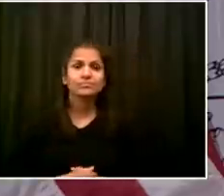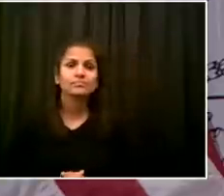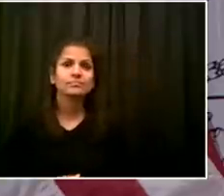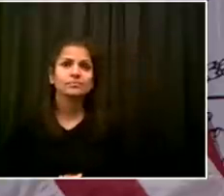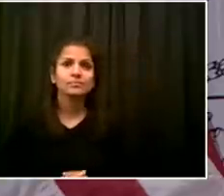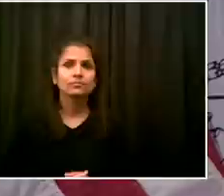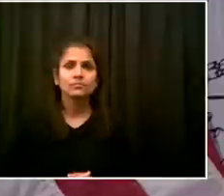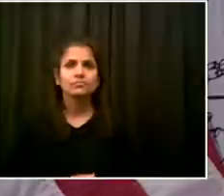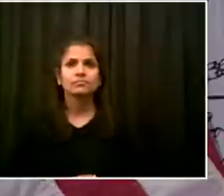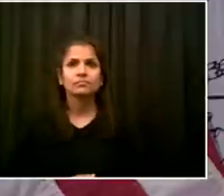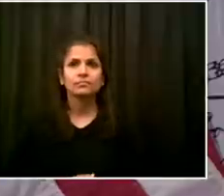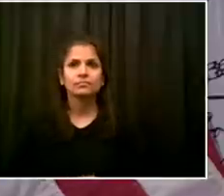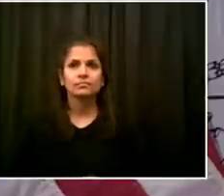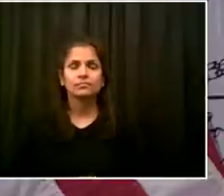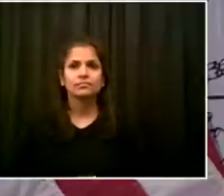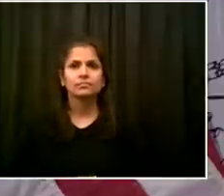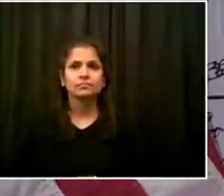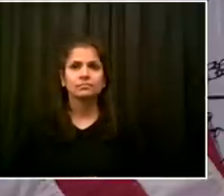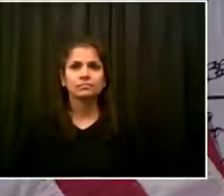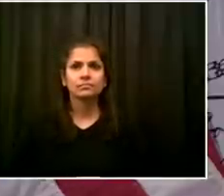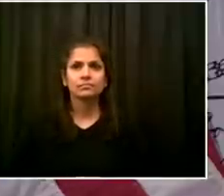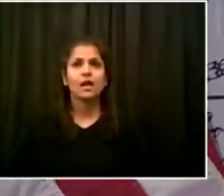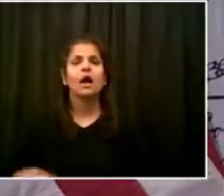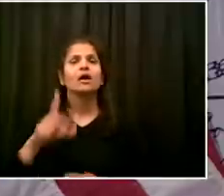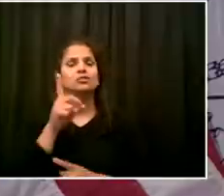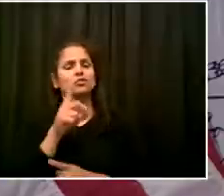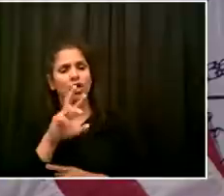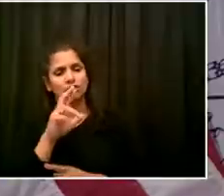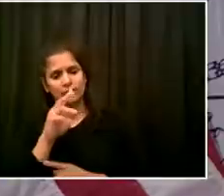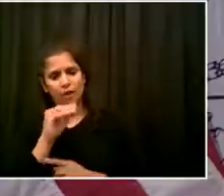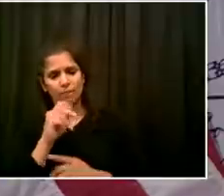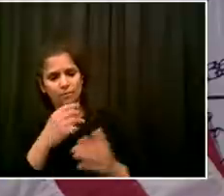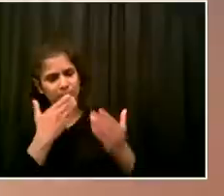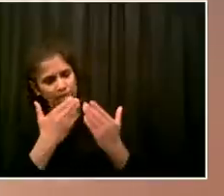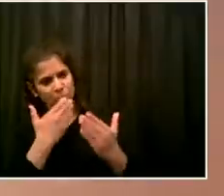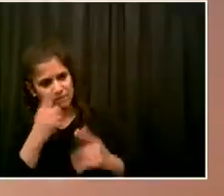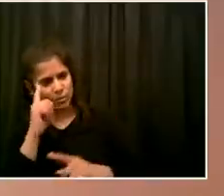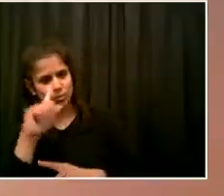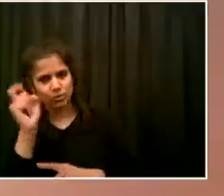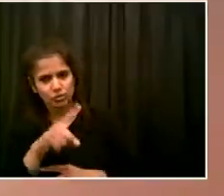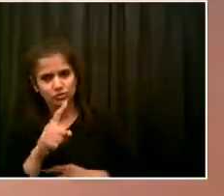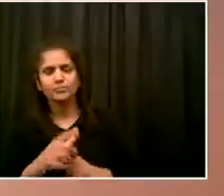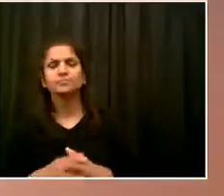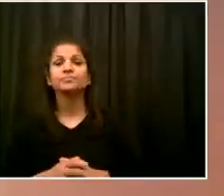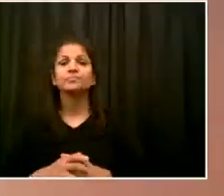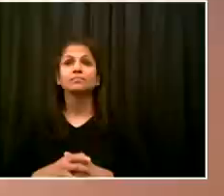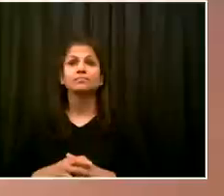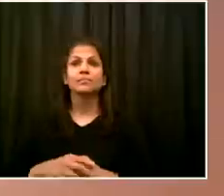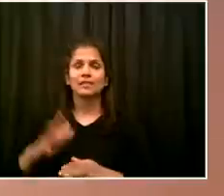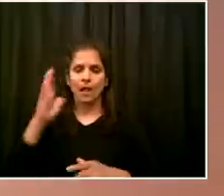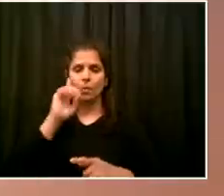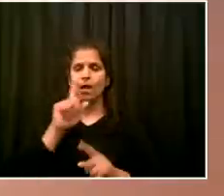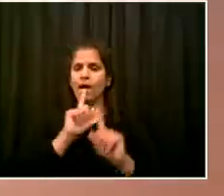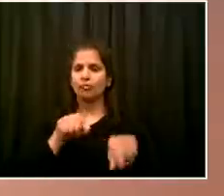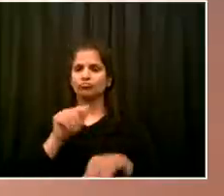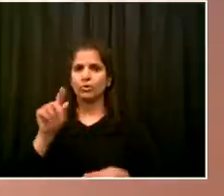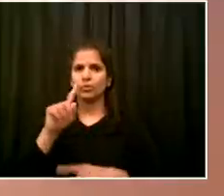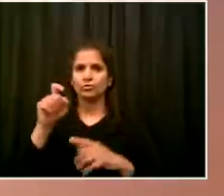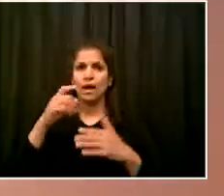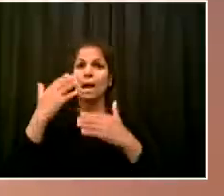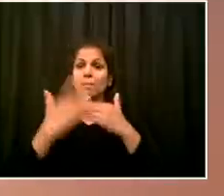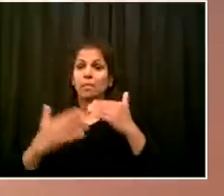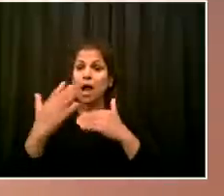Thank you very much for the question. Starting with the blood donation restrictions, I think, as the mayor has correctly pointed out,